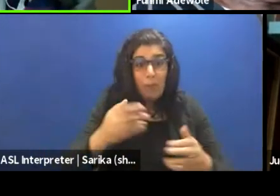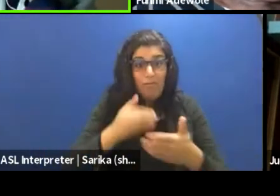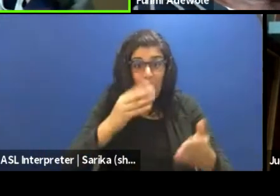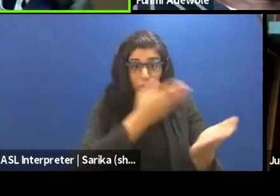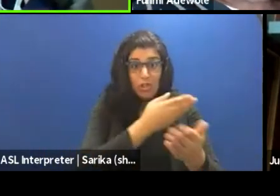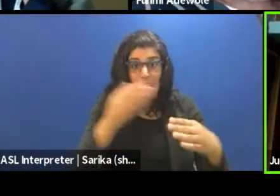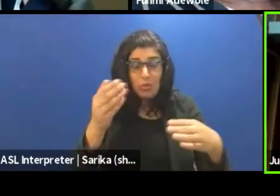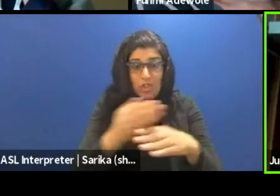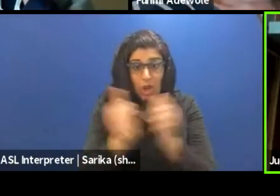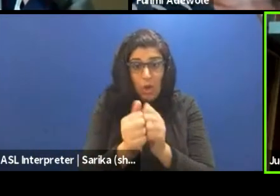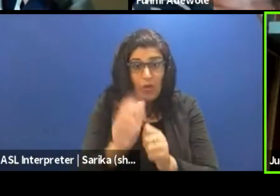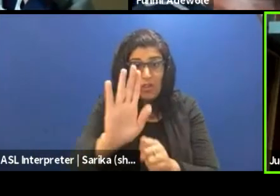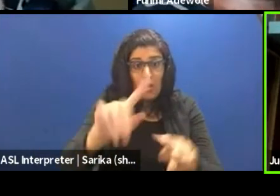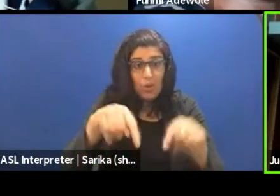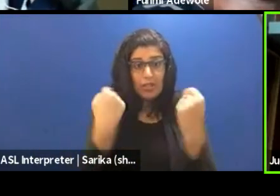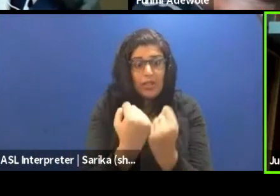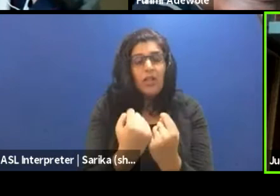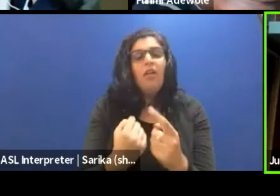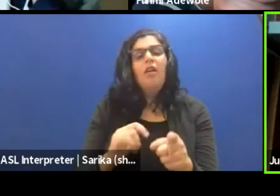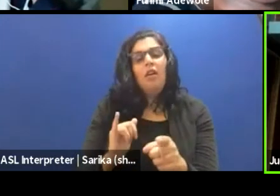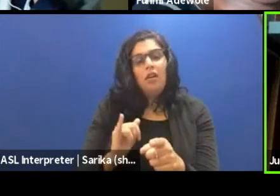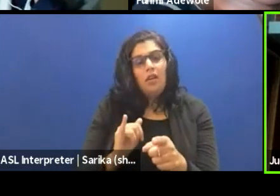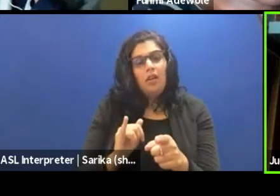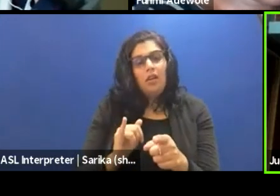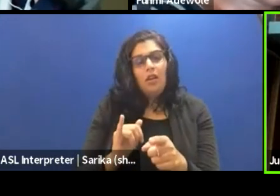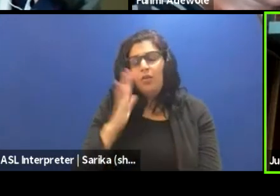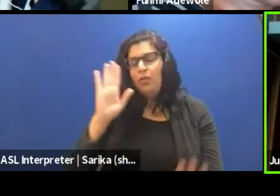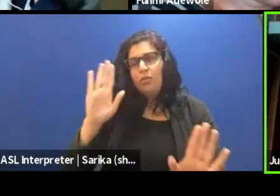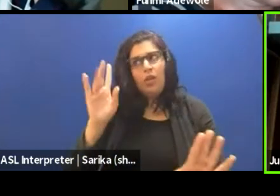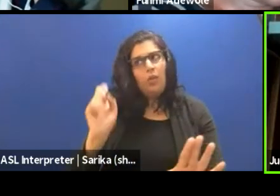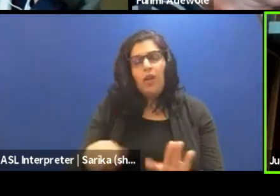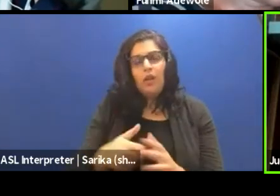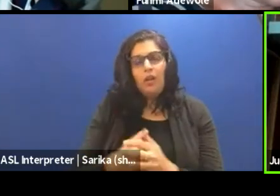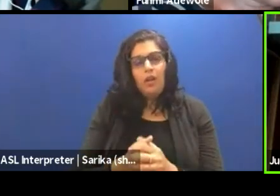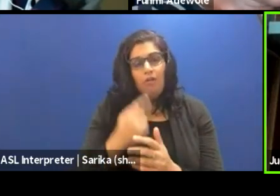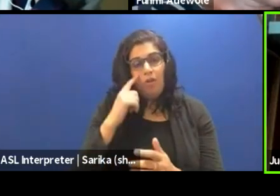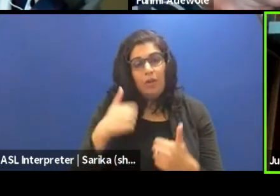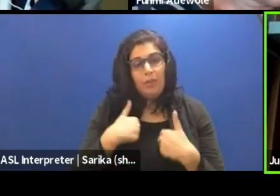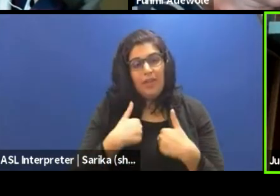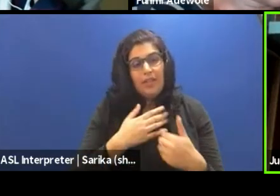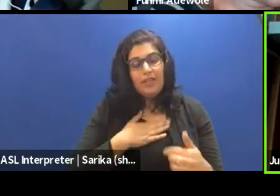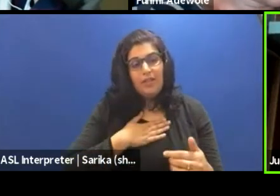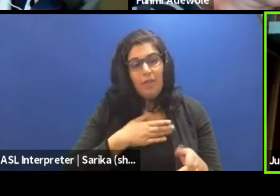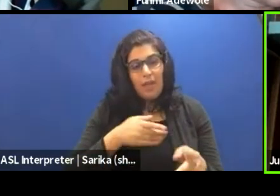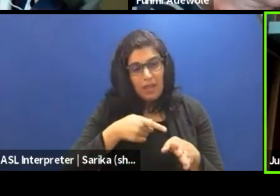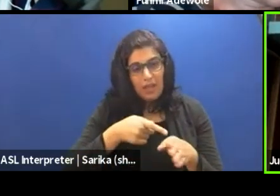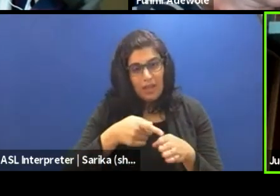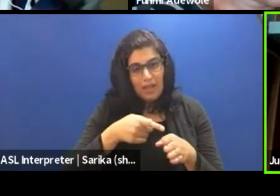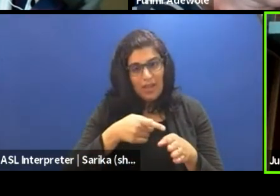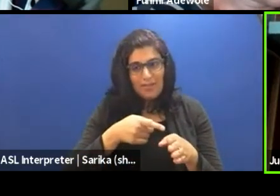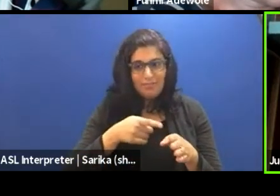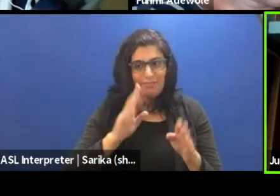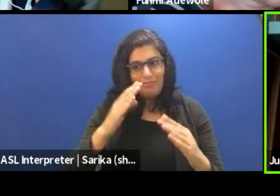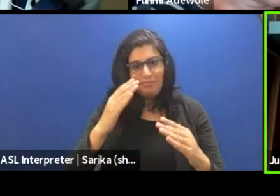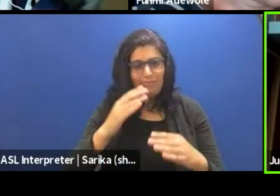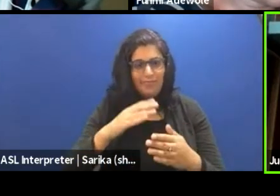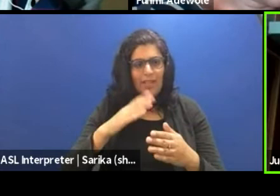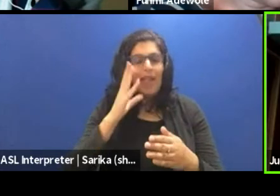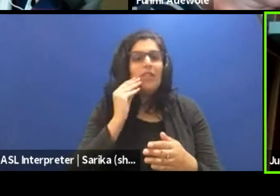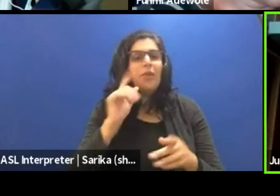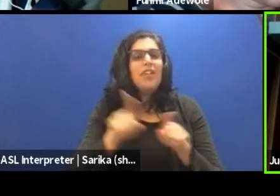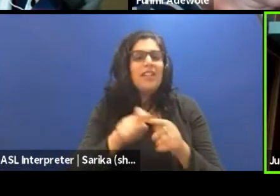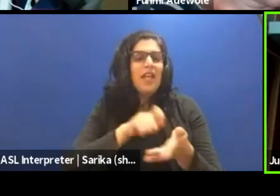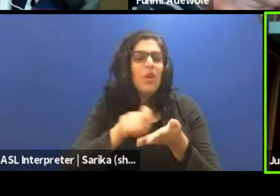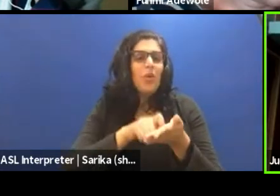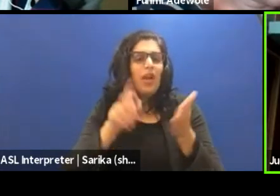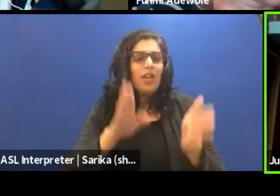I think first and foremost, for me, I'm great, great question Aganza. For me, it comes from my discipline as a writer, from knowing that great writing comes from